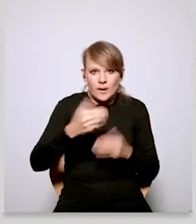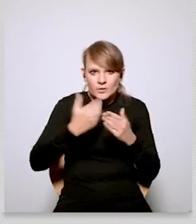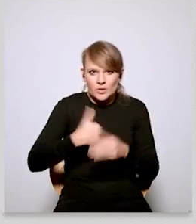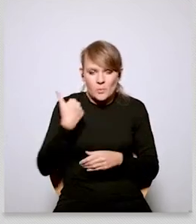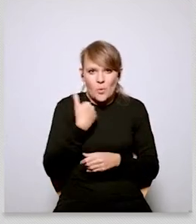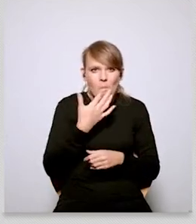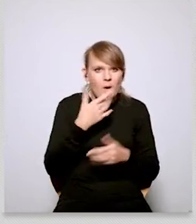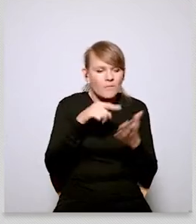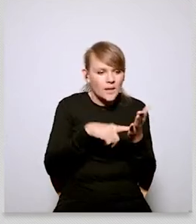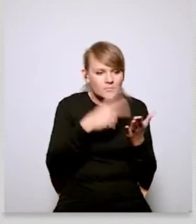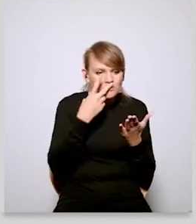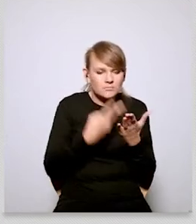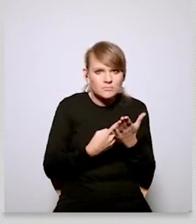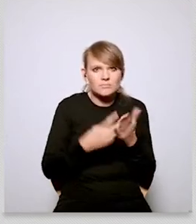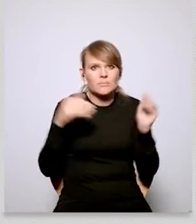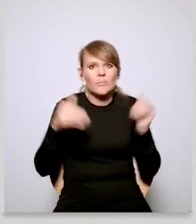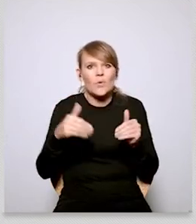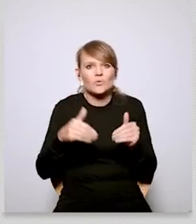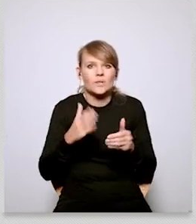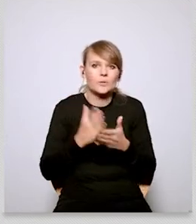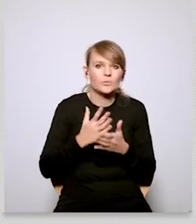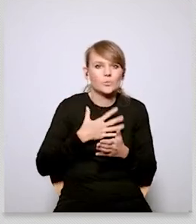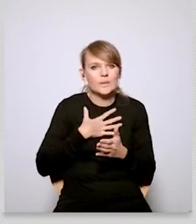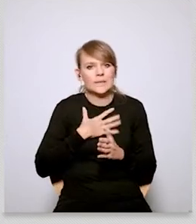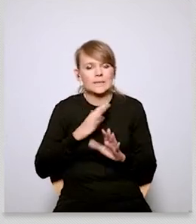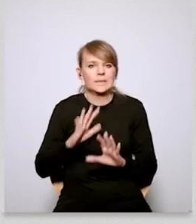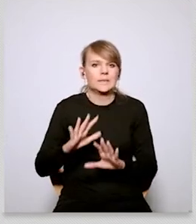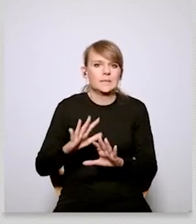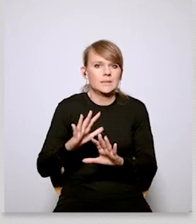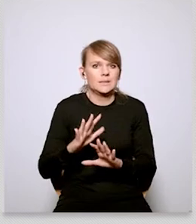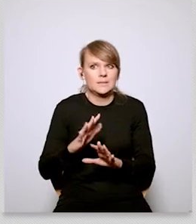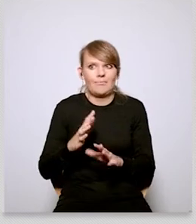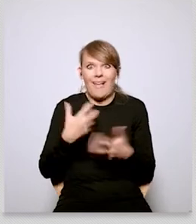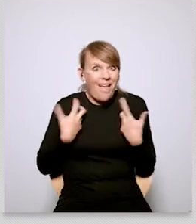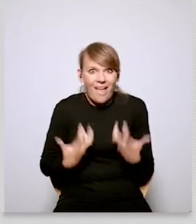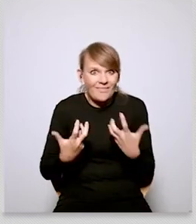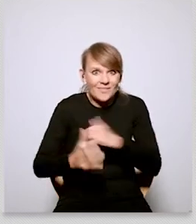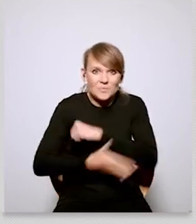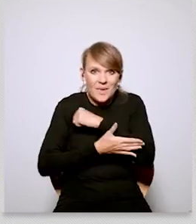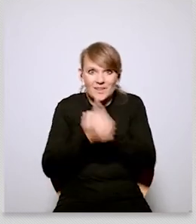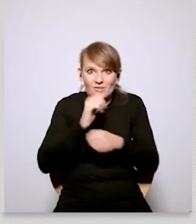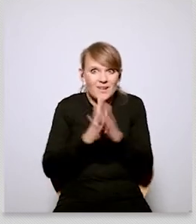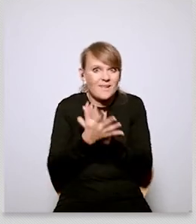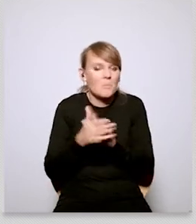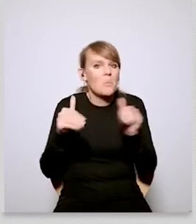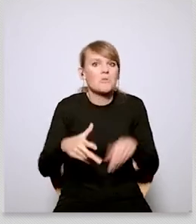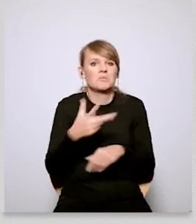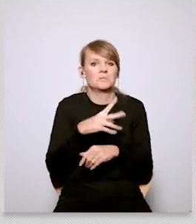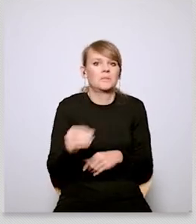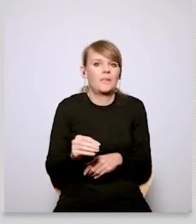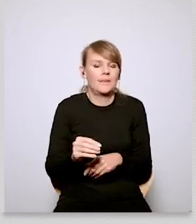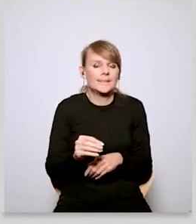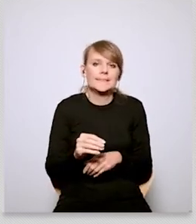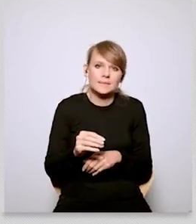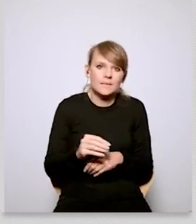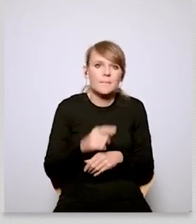is more important to them when we really really go into detail so yes they are in favor of the green transition however not